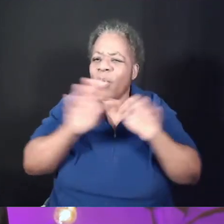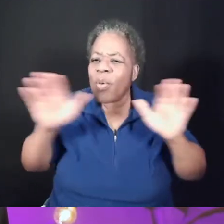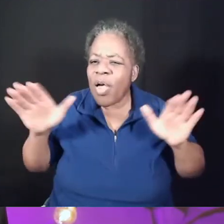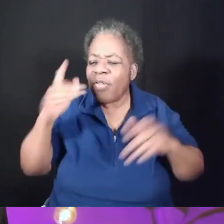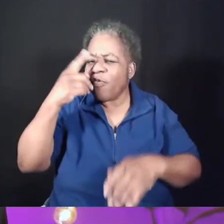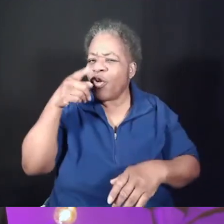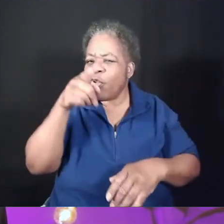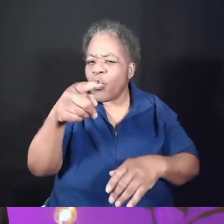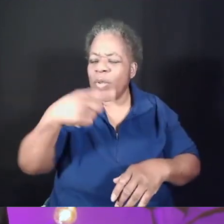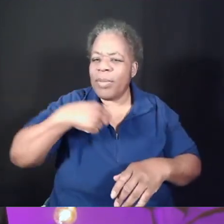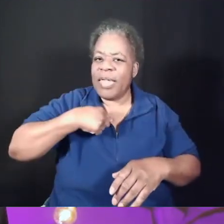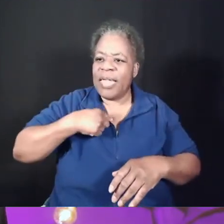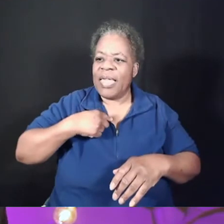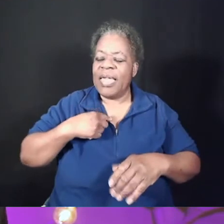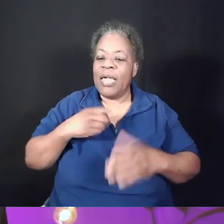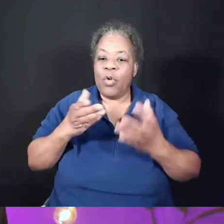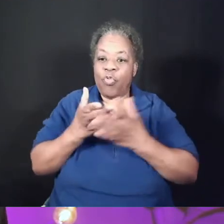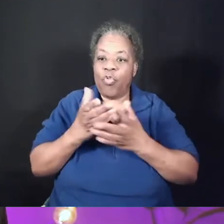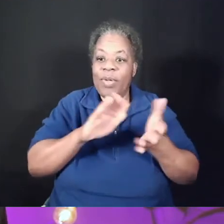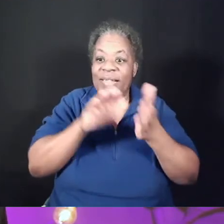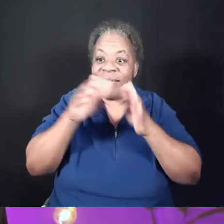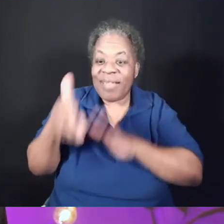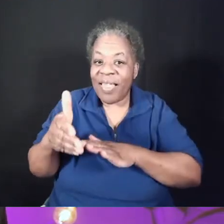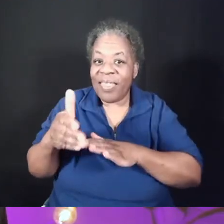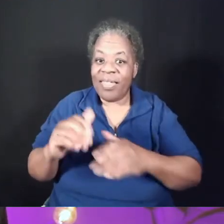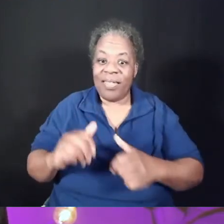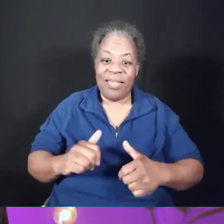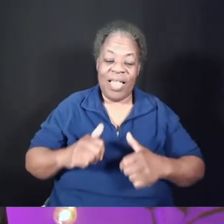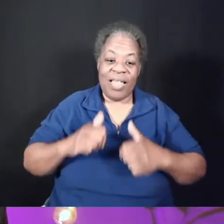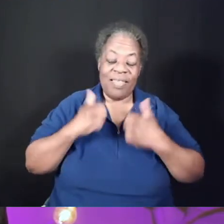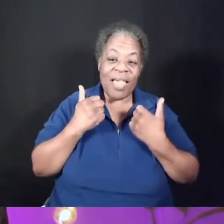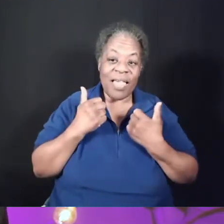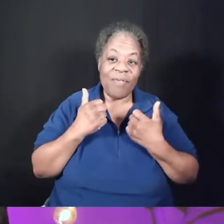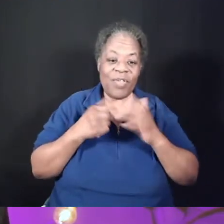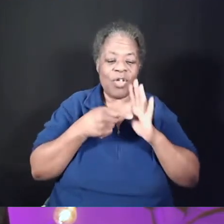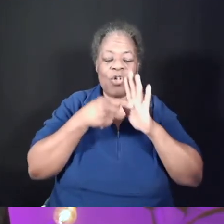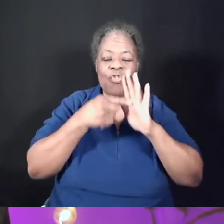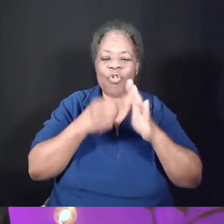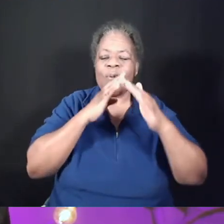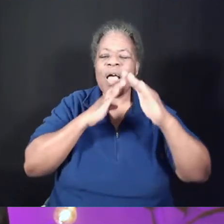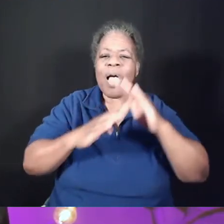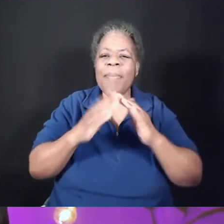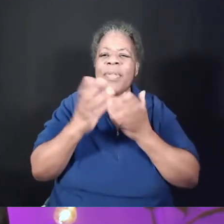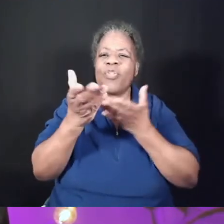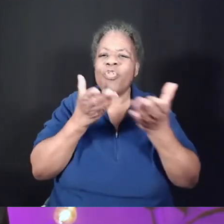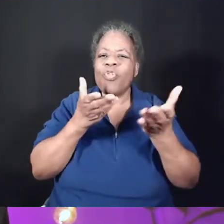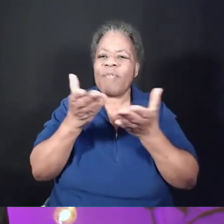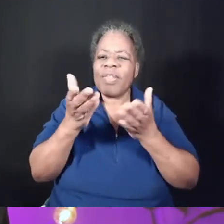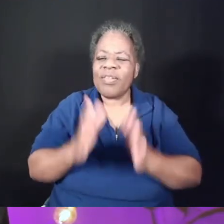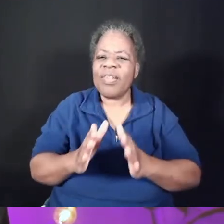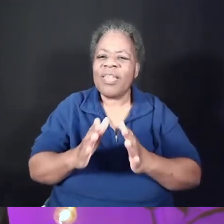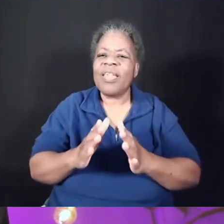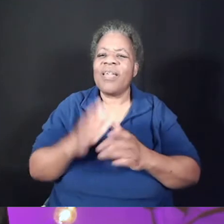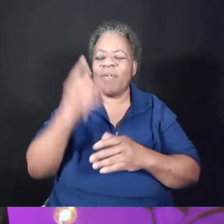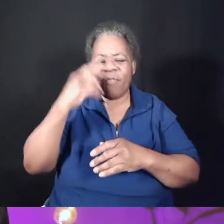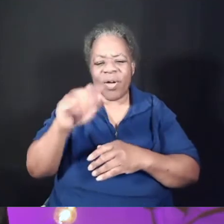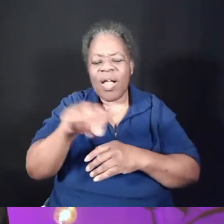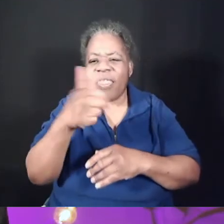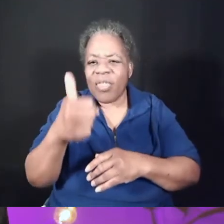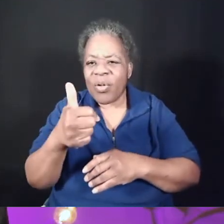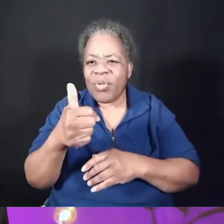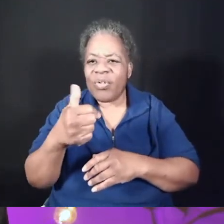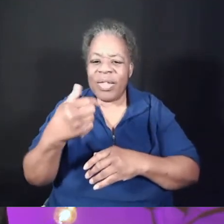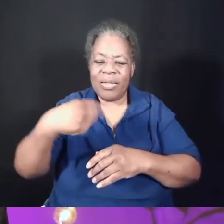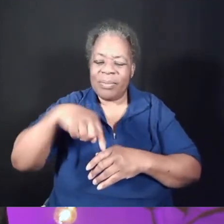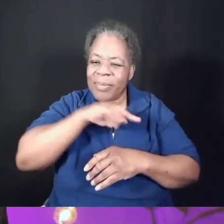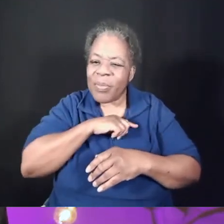life, exemplified a life of humble service for the sake of others. May we do the same in our own lives, for